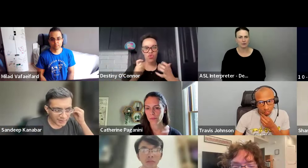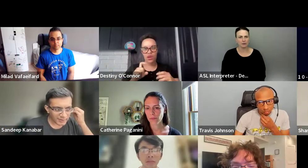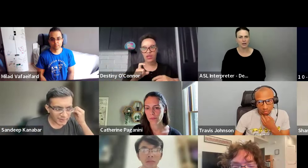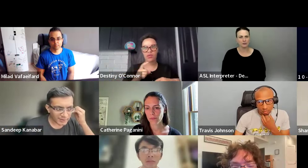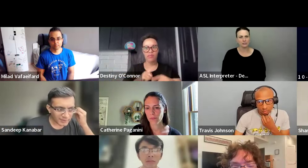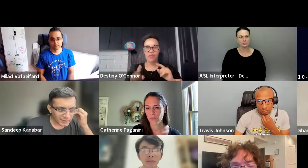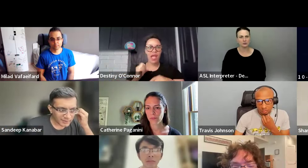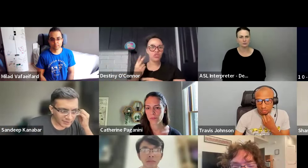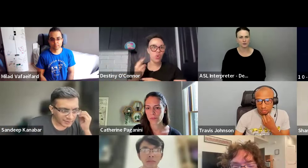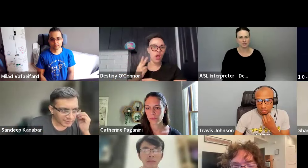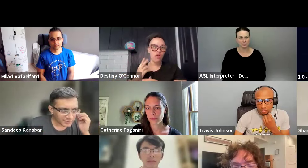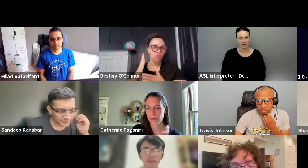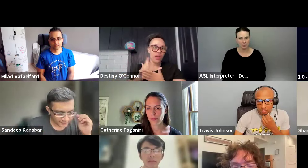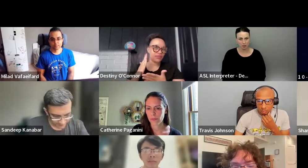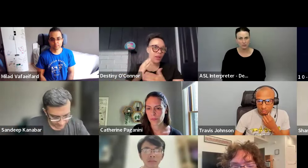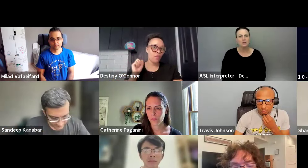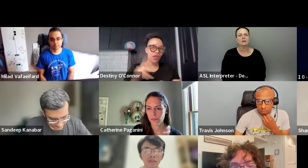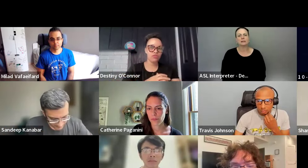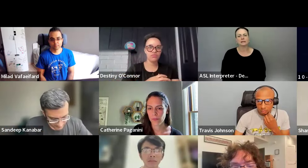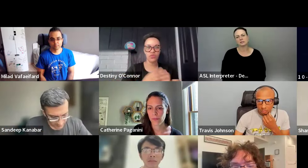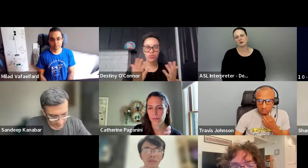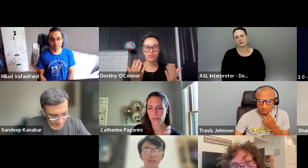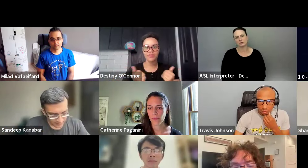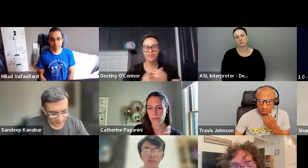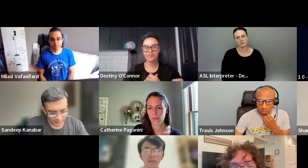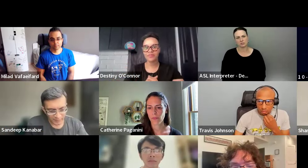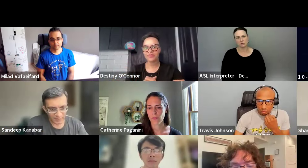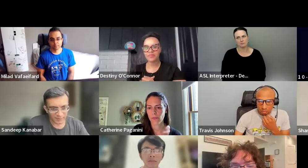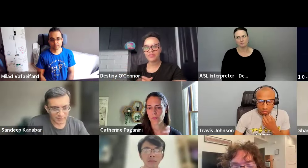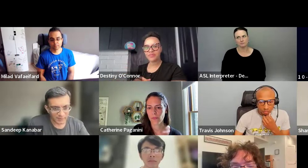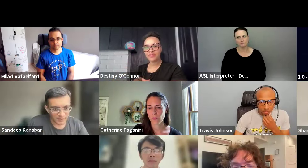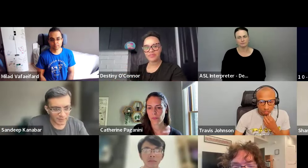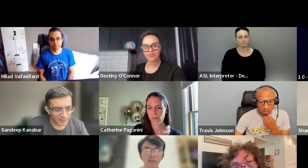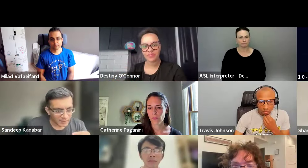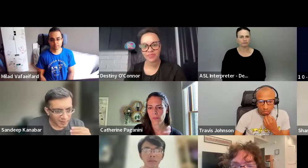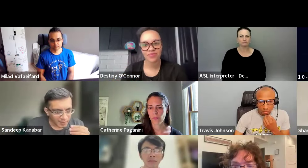feedback we want to make, we need to do it before the top of the hour, because at 12 Eastern, we have to stop.